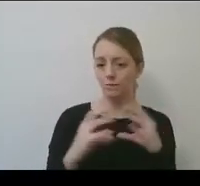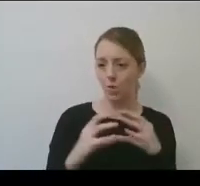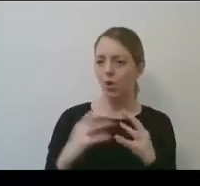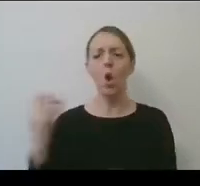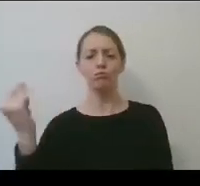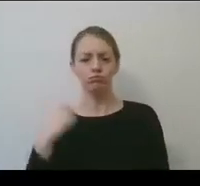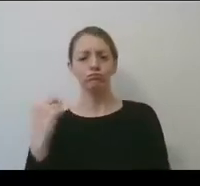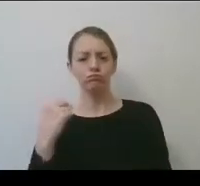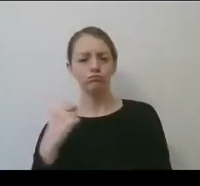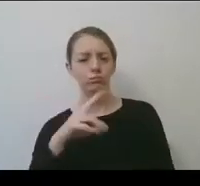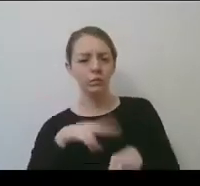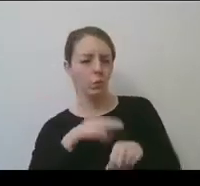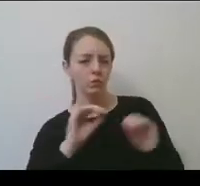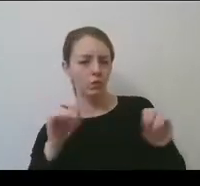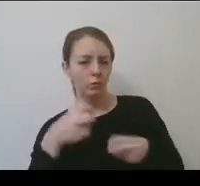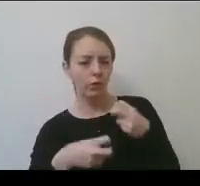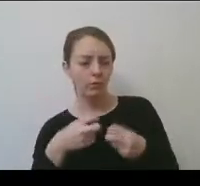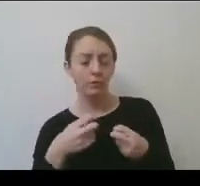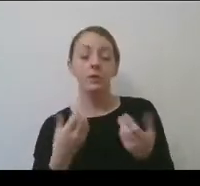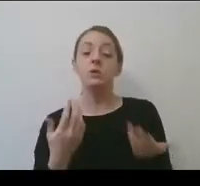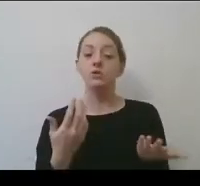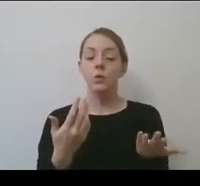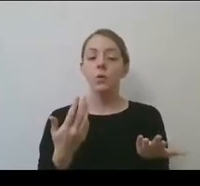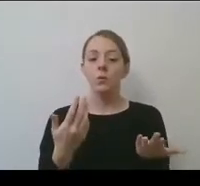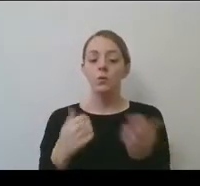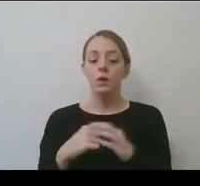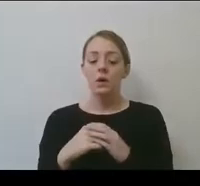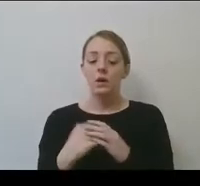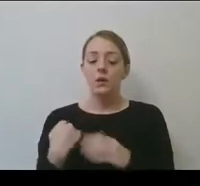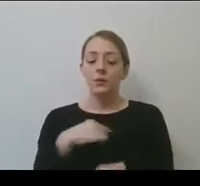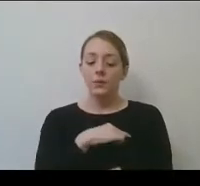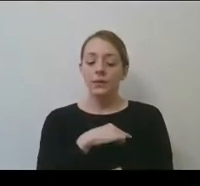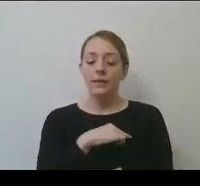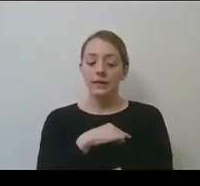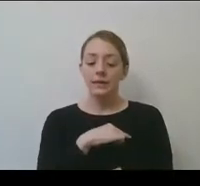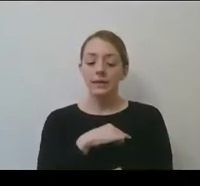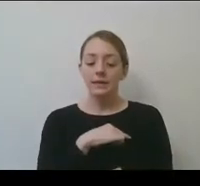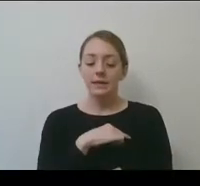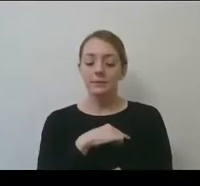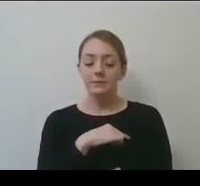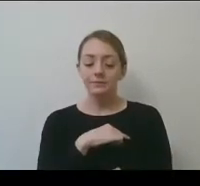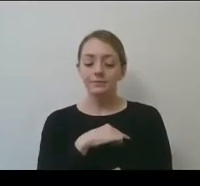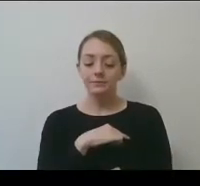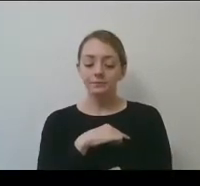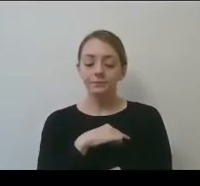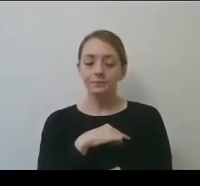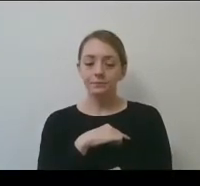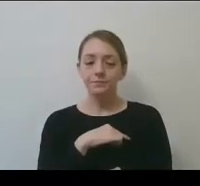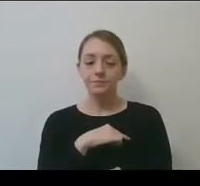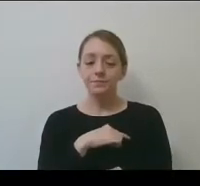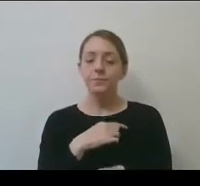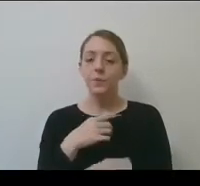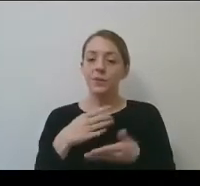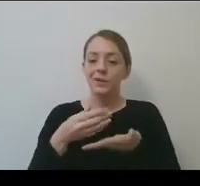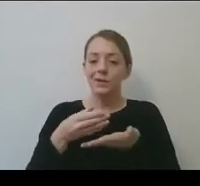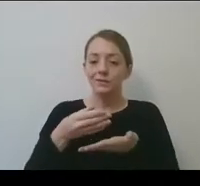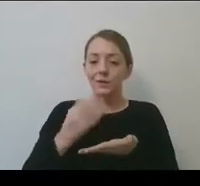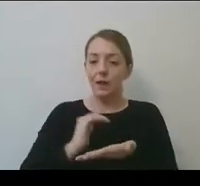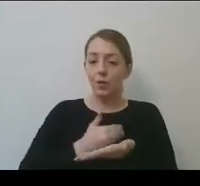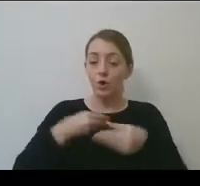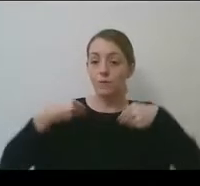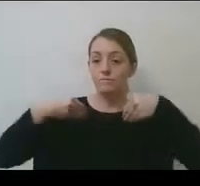no problem. Uh, we've also, uh, made sure that we're, we've managed, uh, our marketing budgets a bit better,